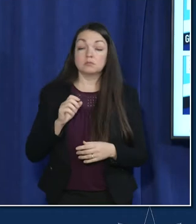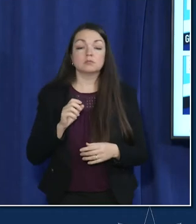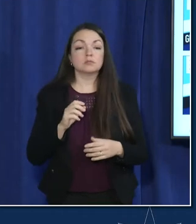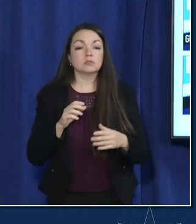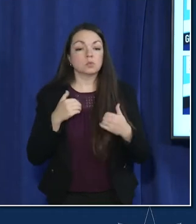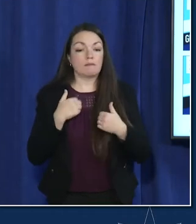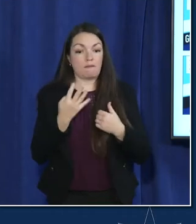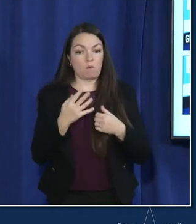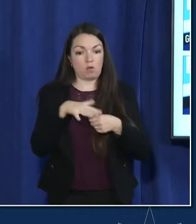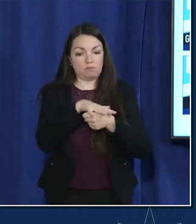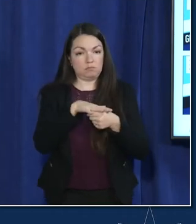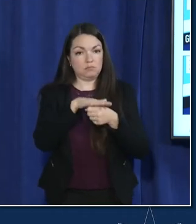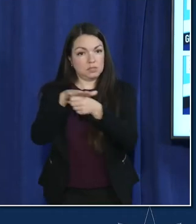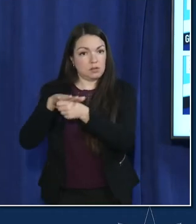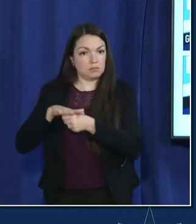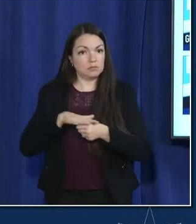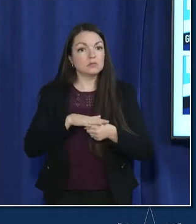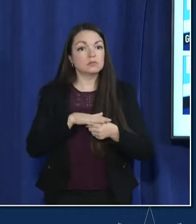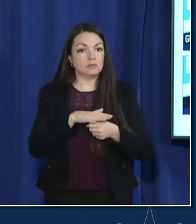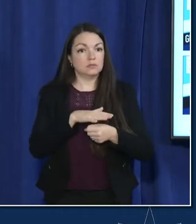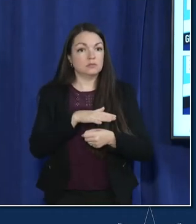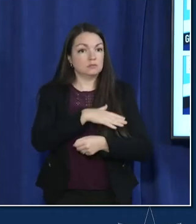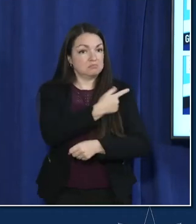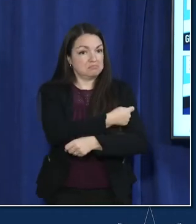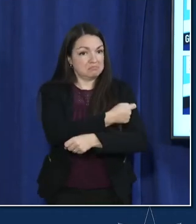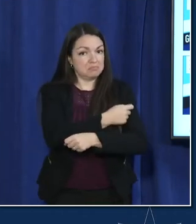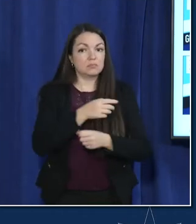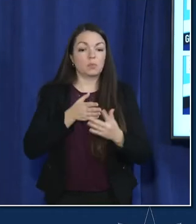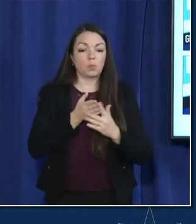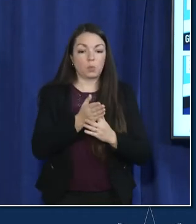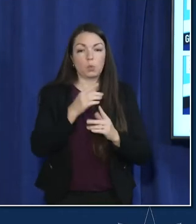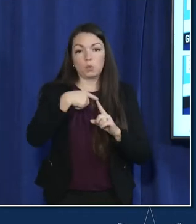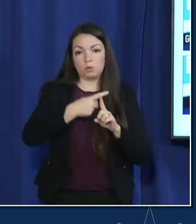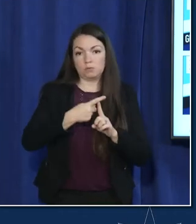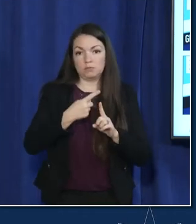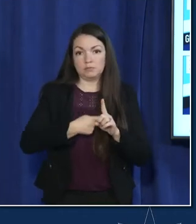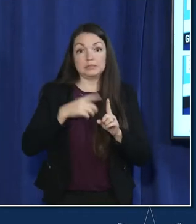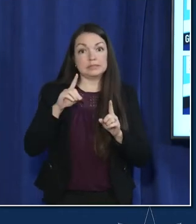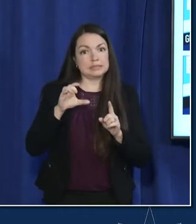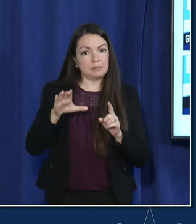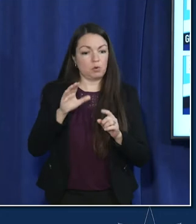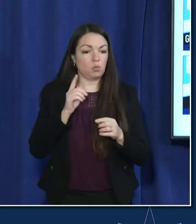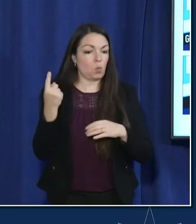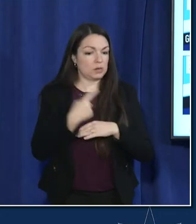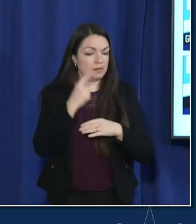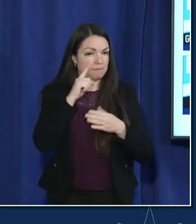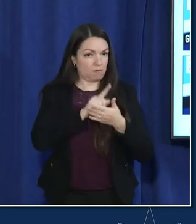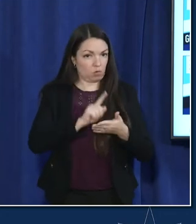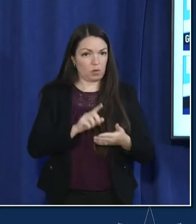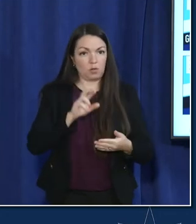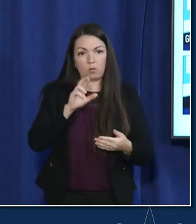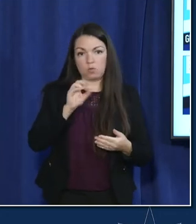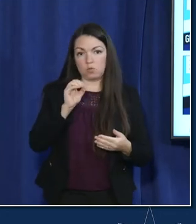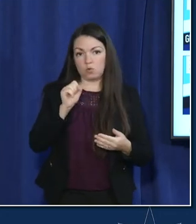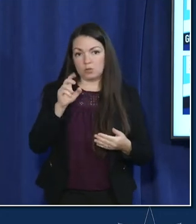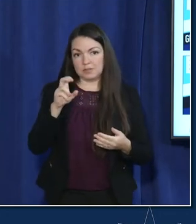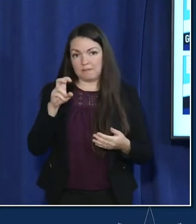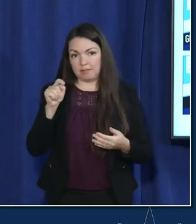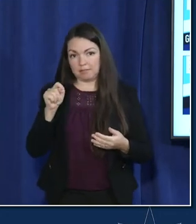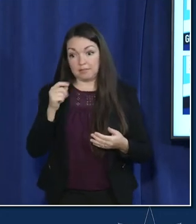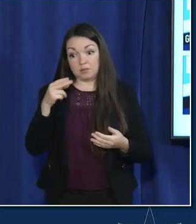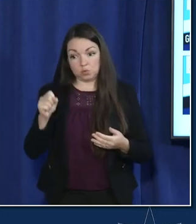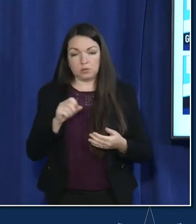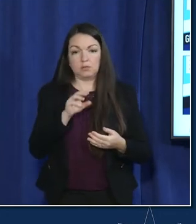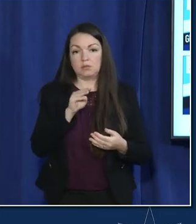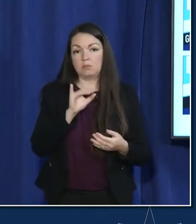regional sites those will be running through the month of december one day a week at each location so we have roosevelt high school michelle clark high school